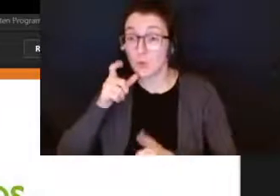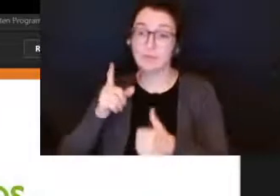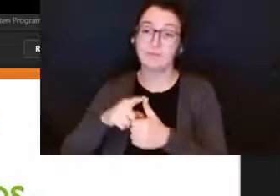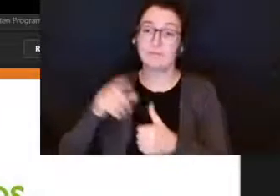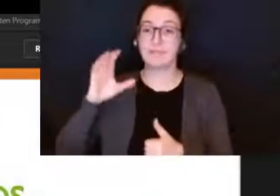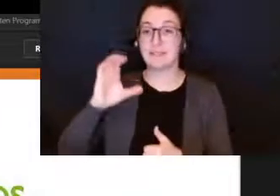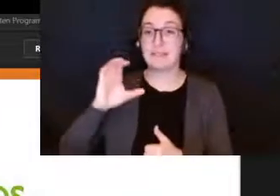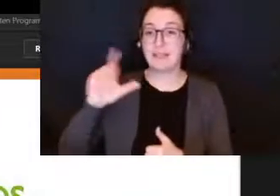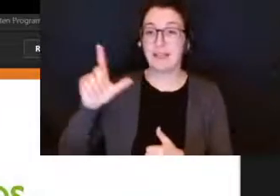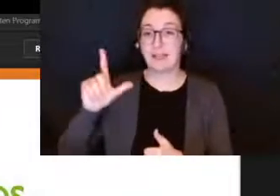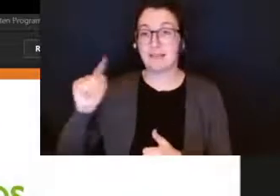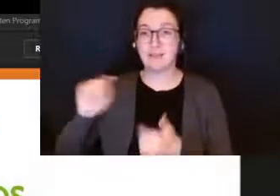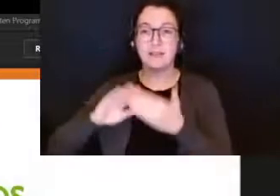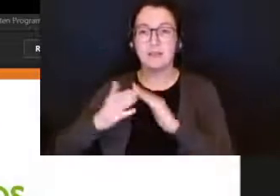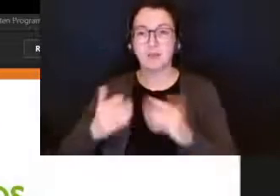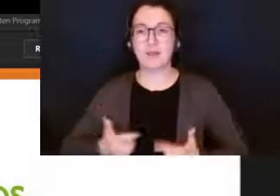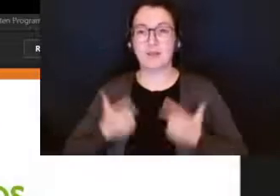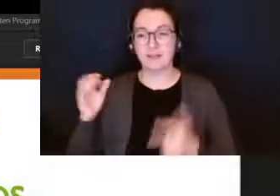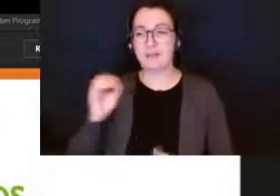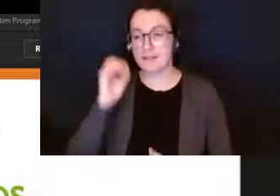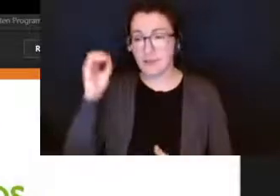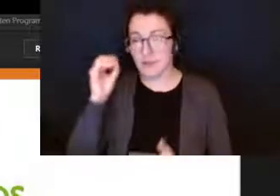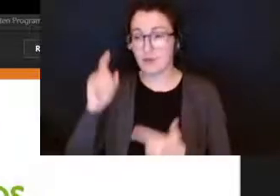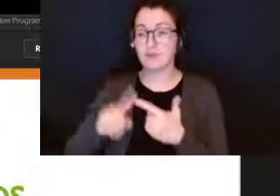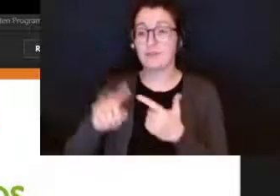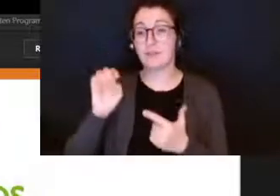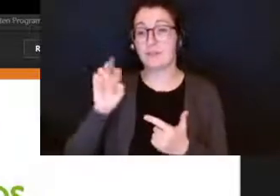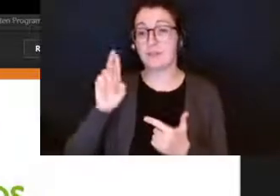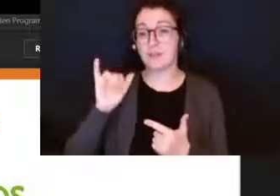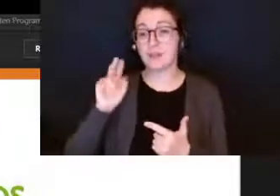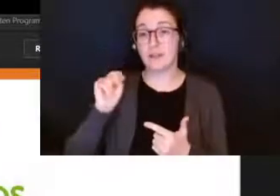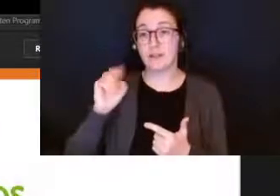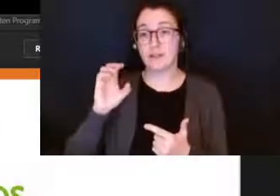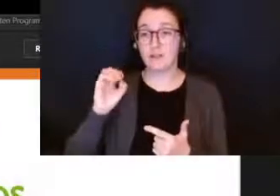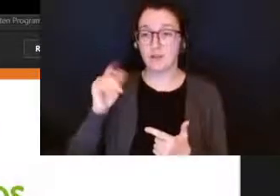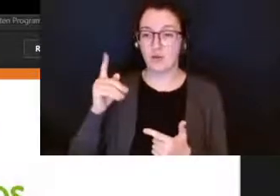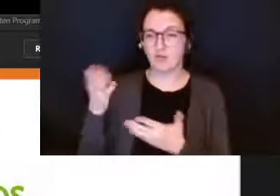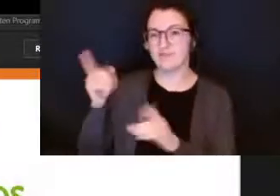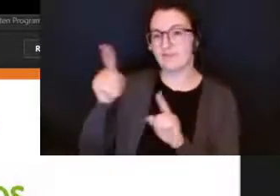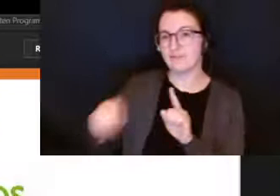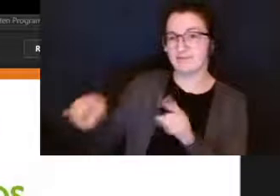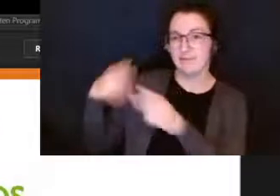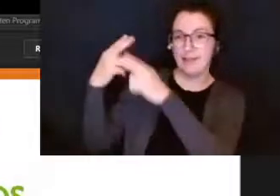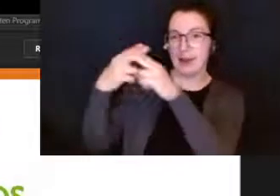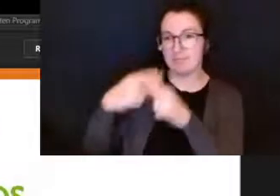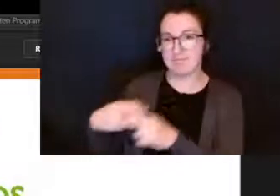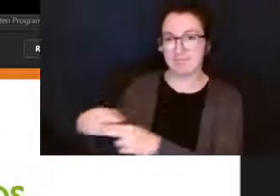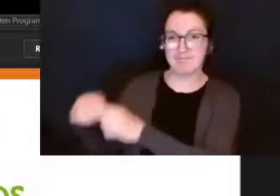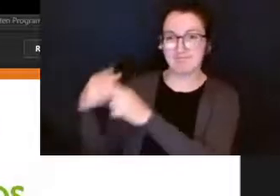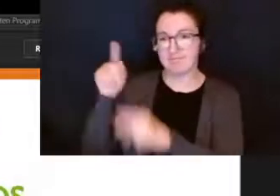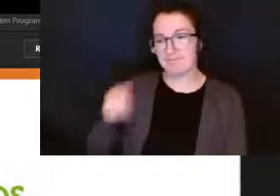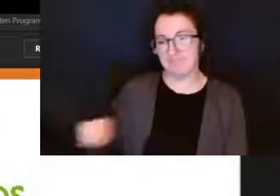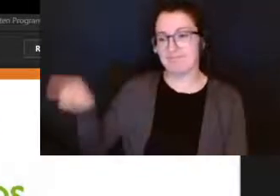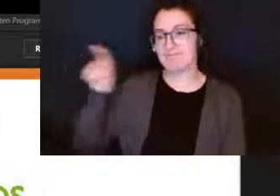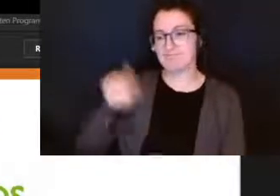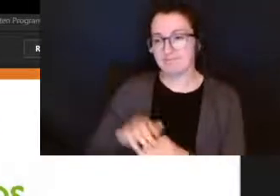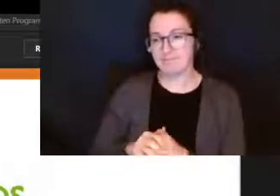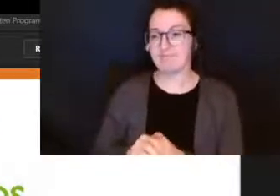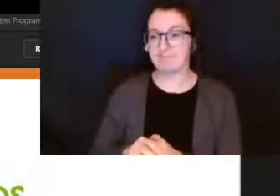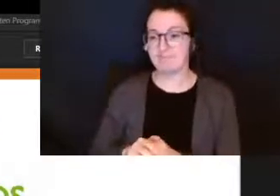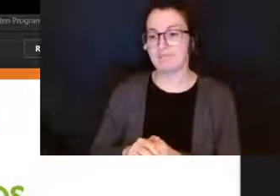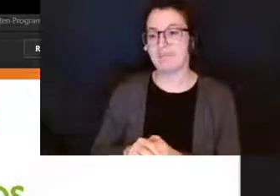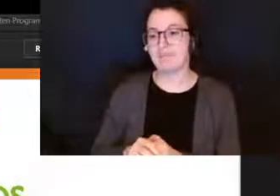aeronaut kids halton fasd the ontario lins halton region ontario early year center